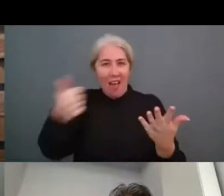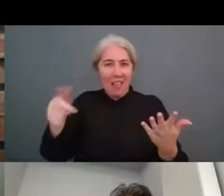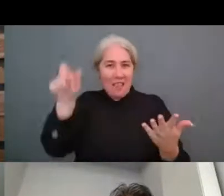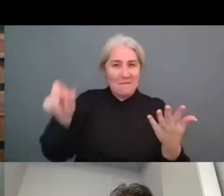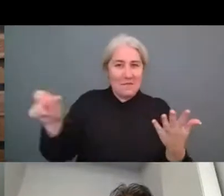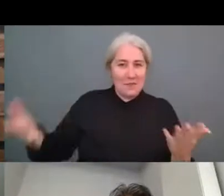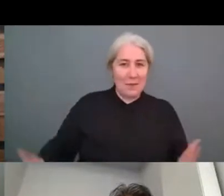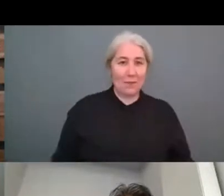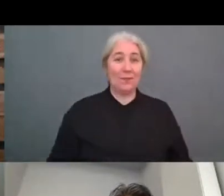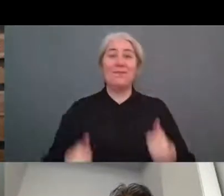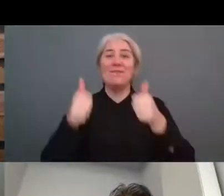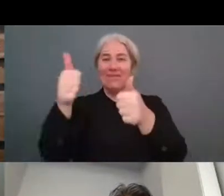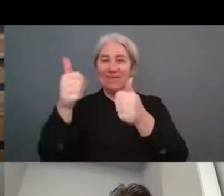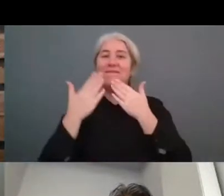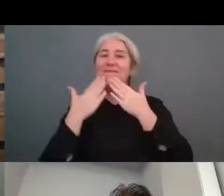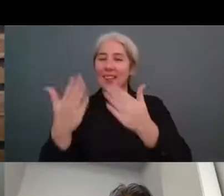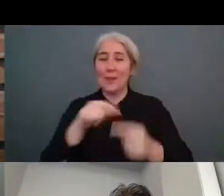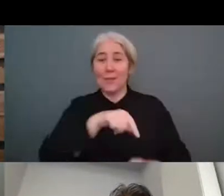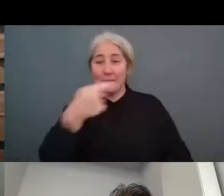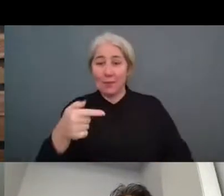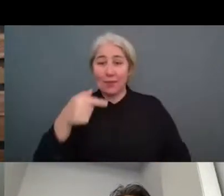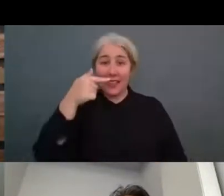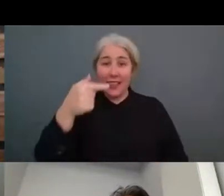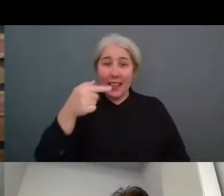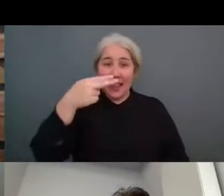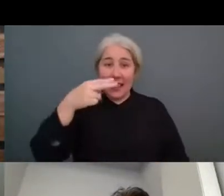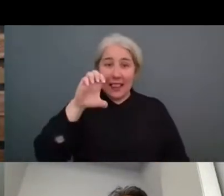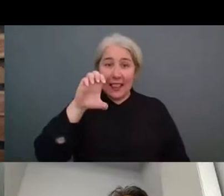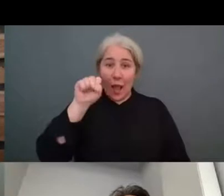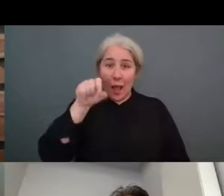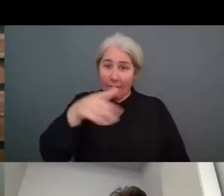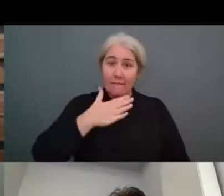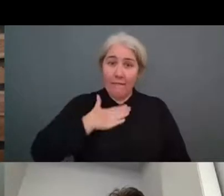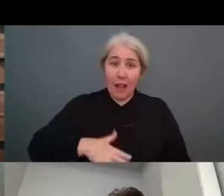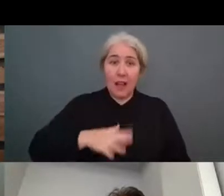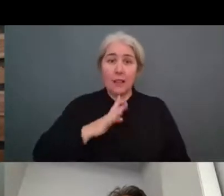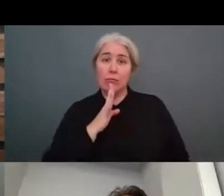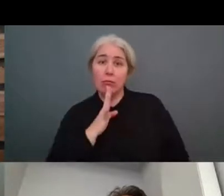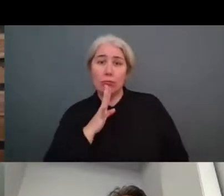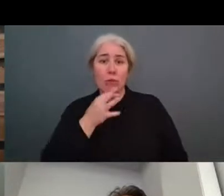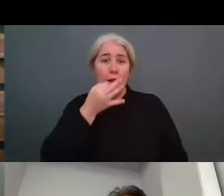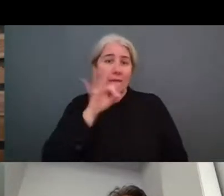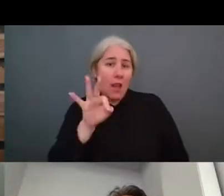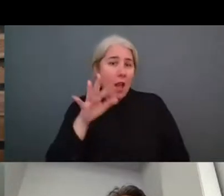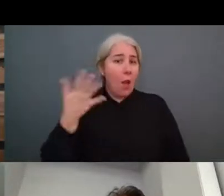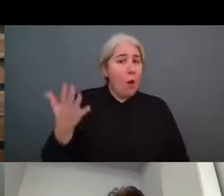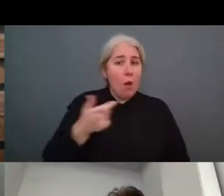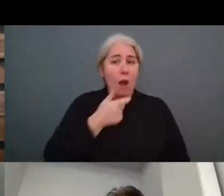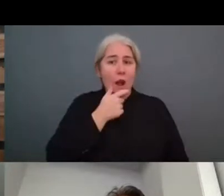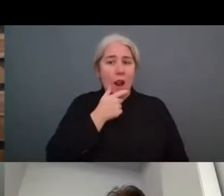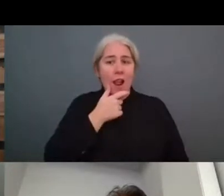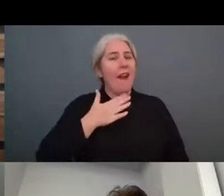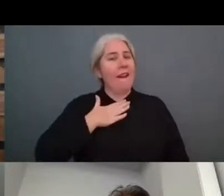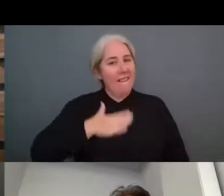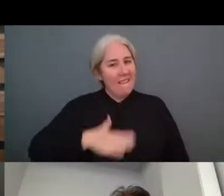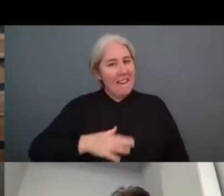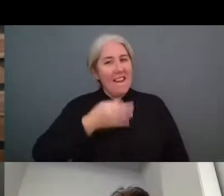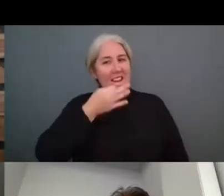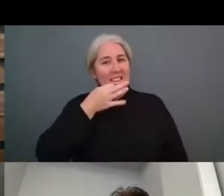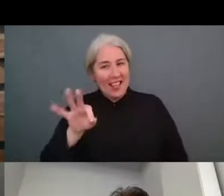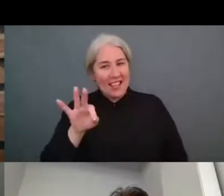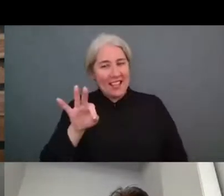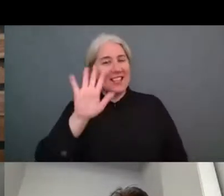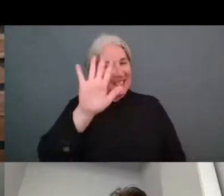theo i don't know if you want to speak french or english feel free to speak the language you if you french then i'll let you